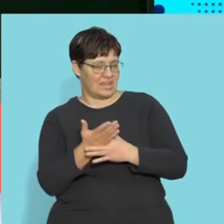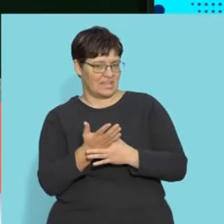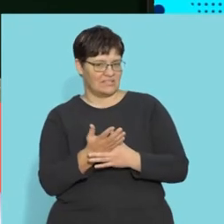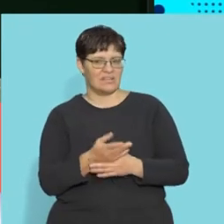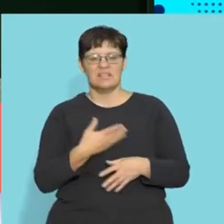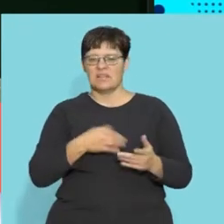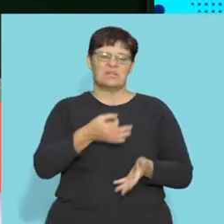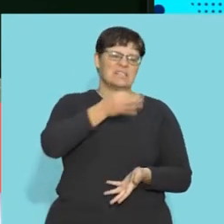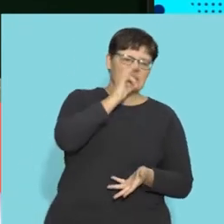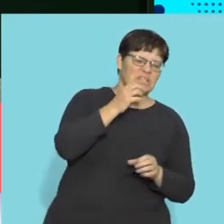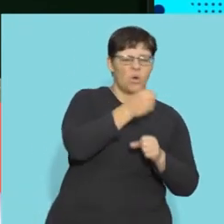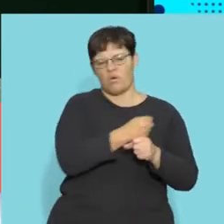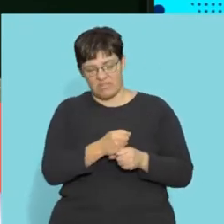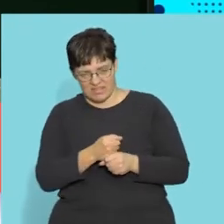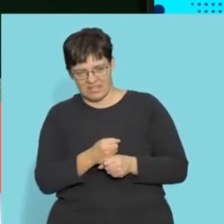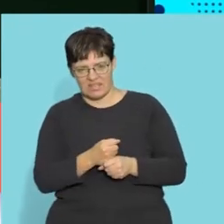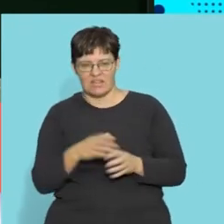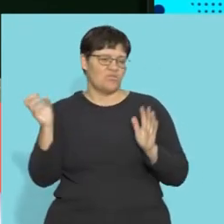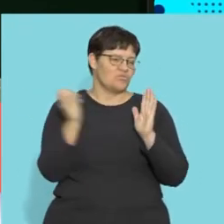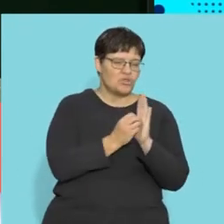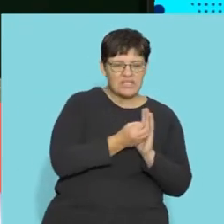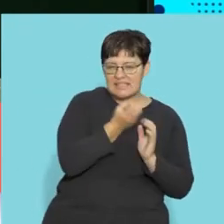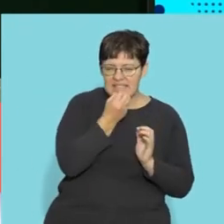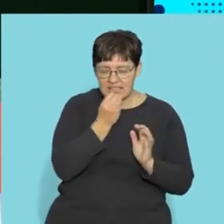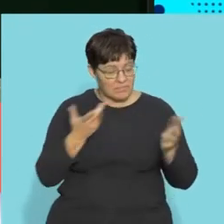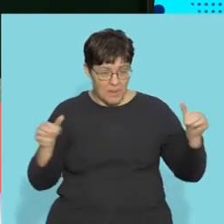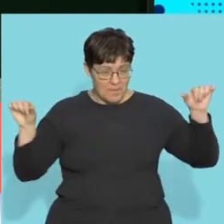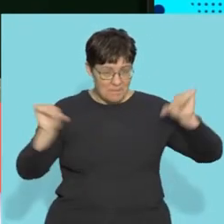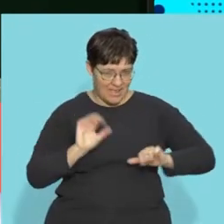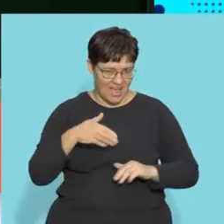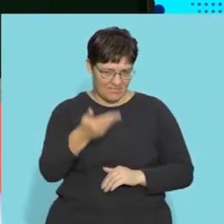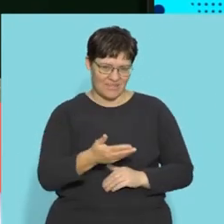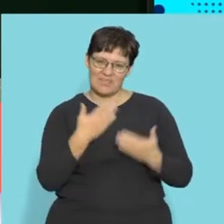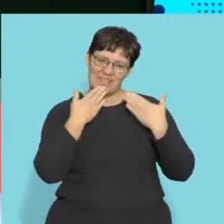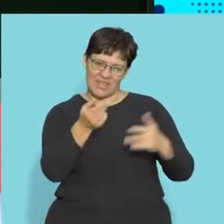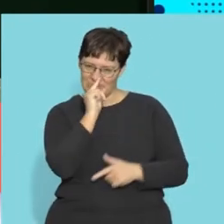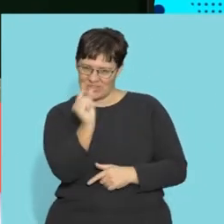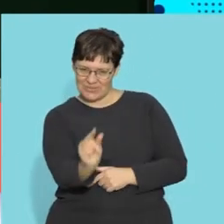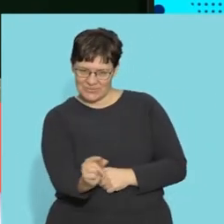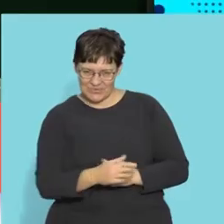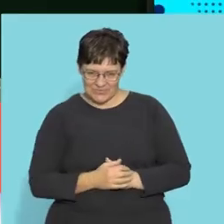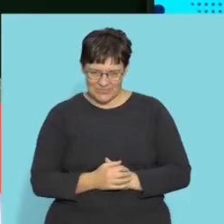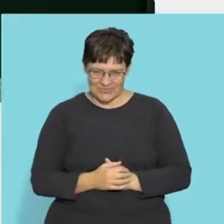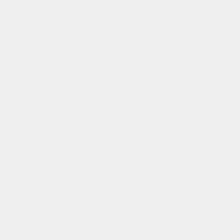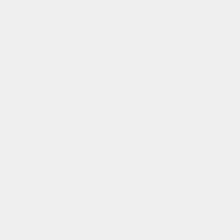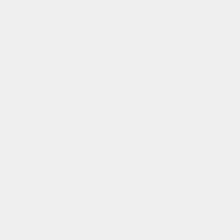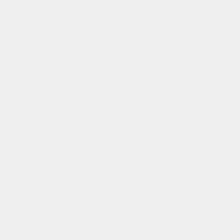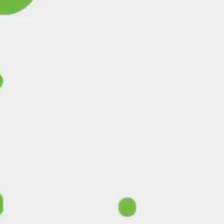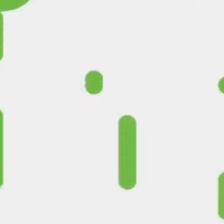break now get some tea or coffee some cookies and then you come back afterwards thank you see you just now